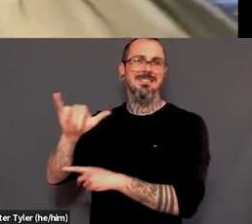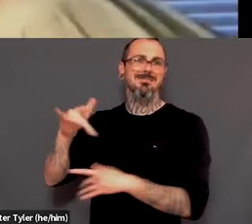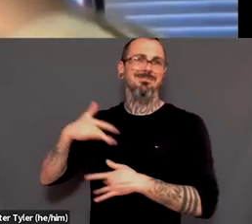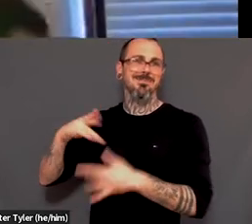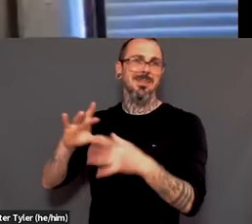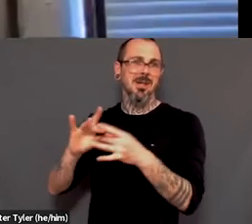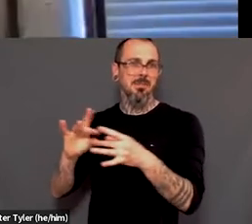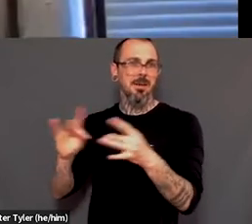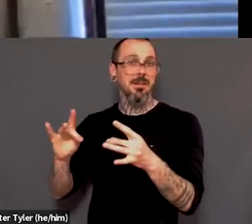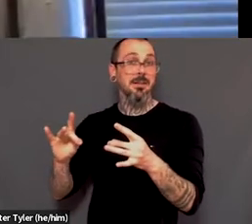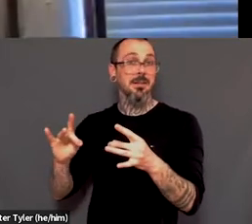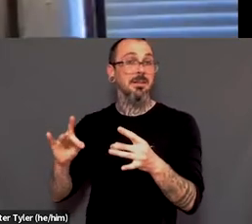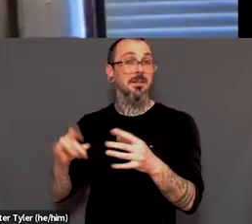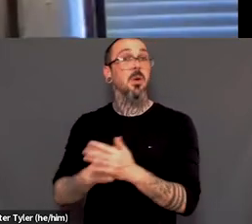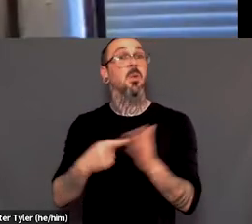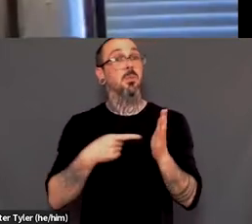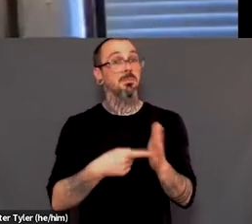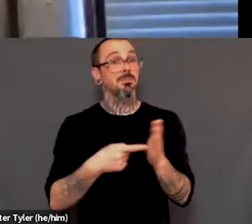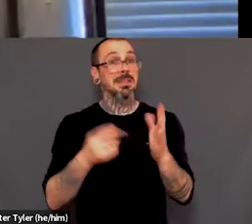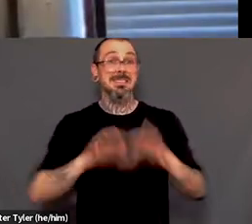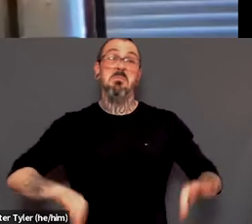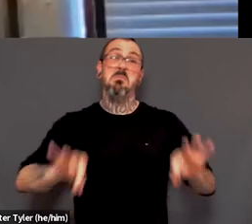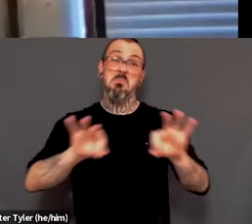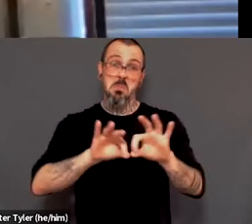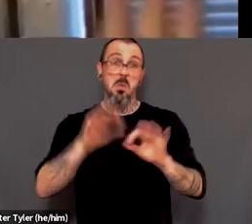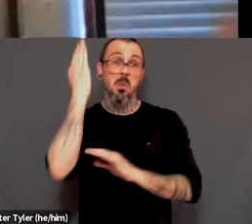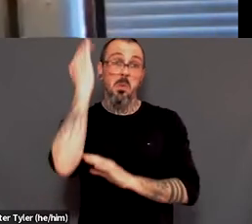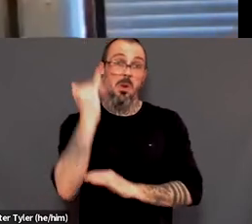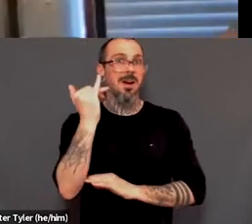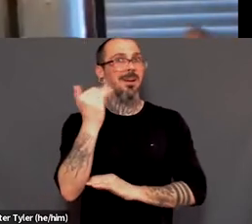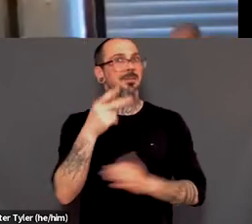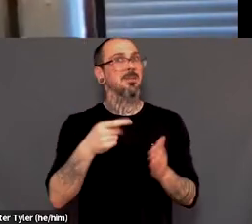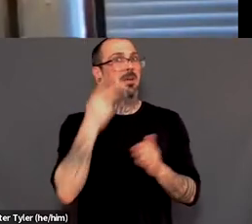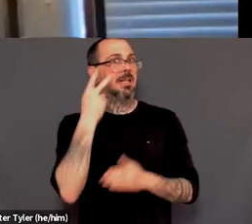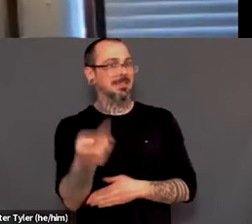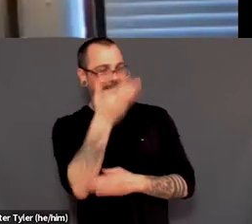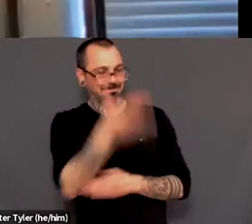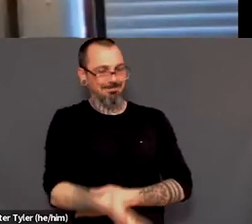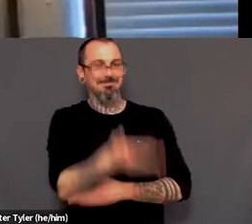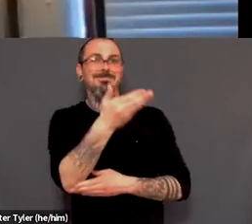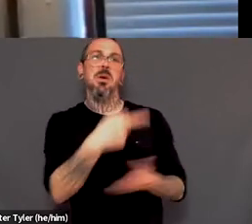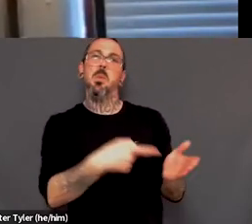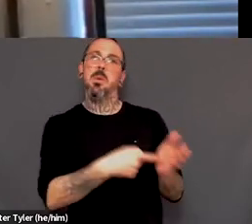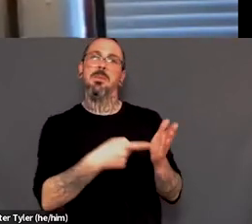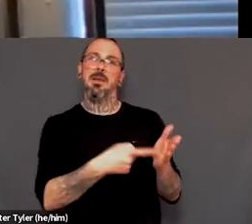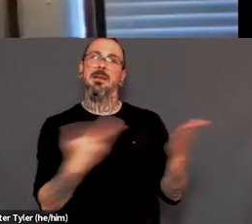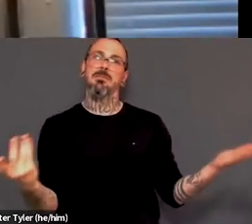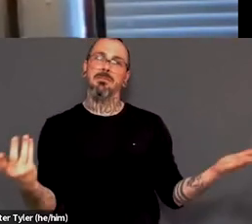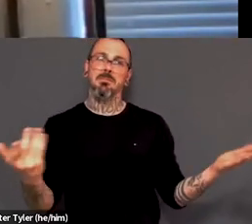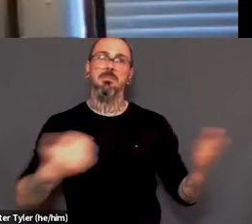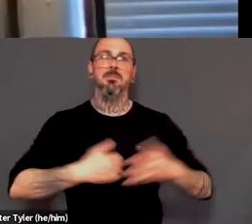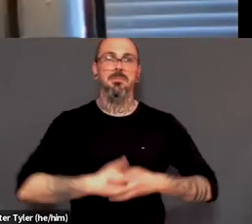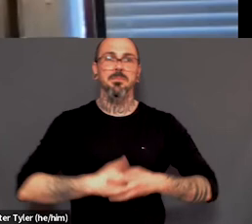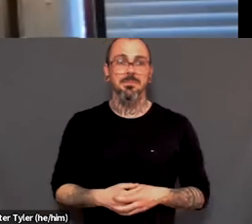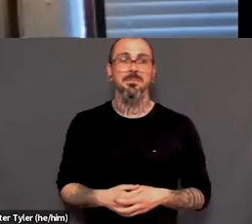So I feel like representation is really important within every sphere. And like you said before, Lee, it's very hard to